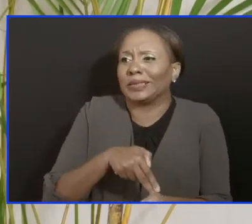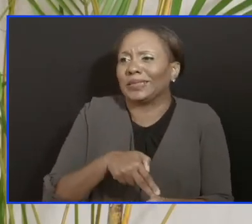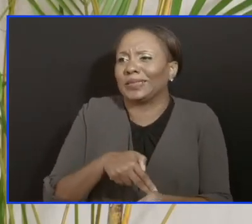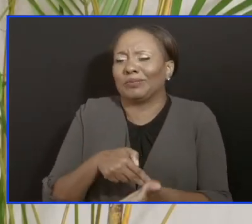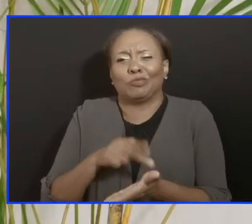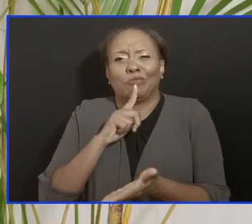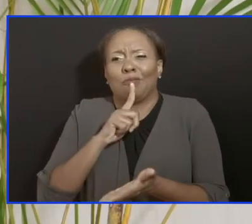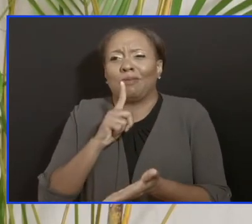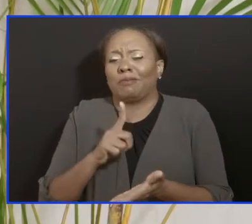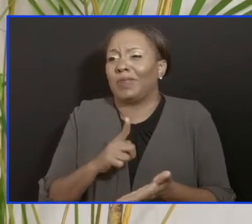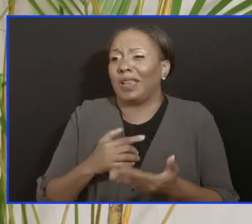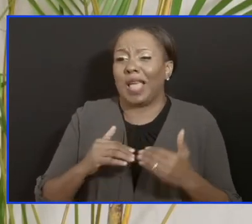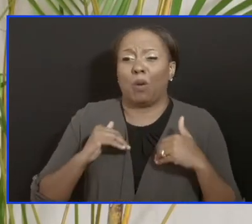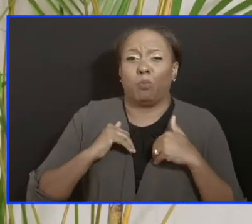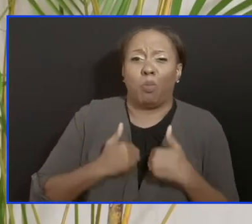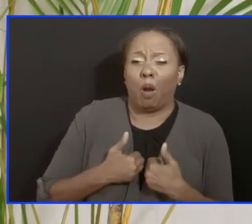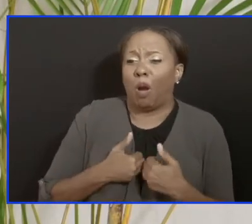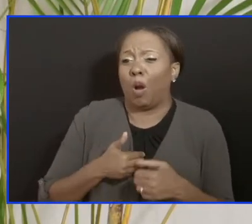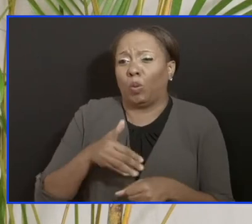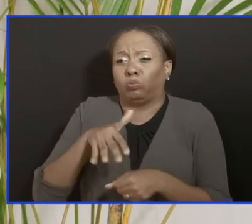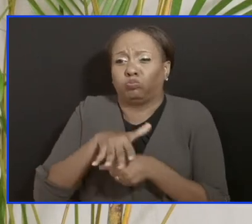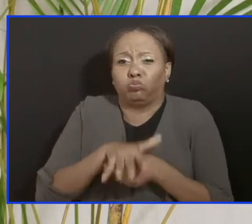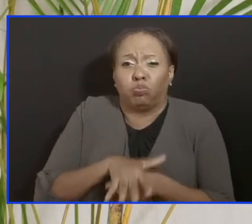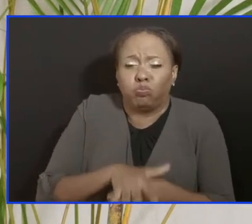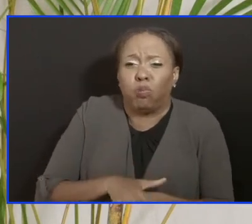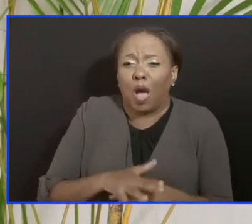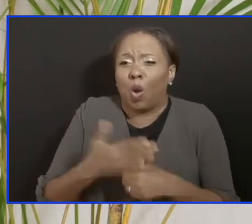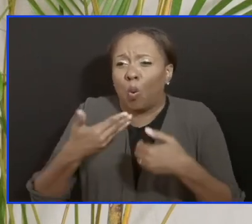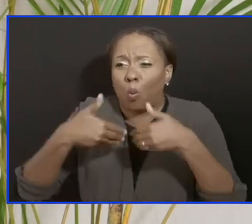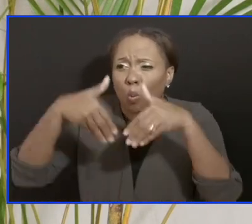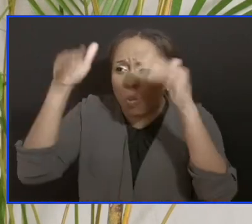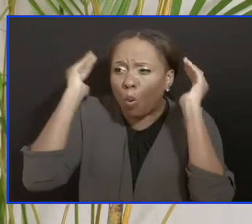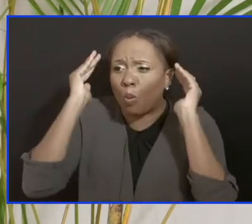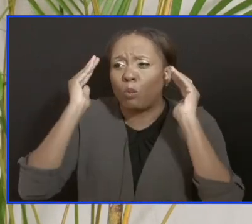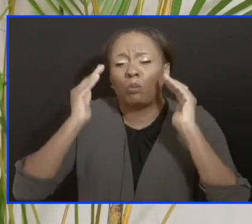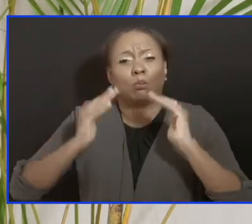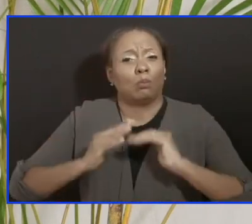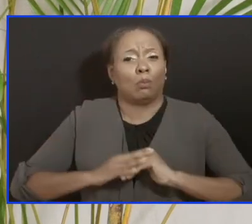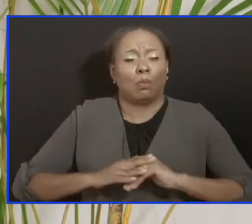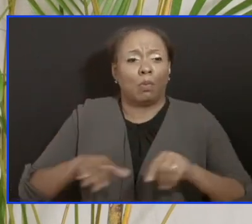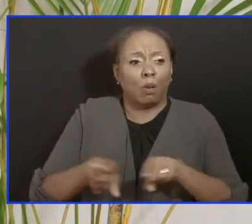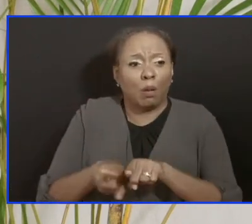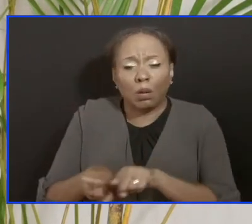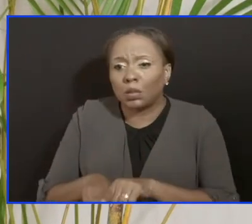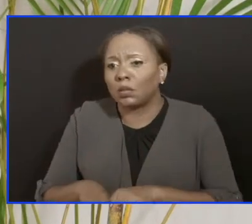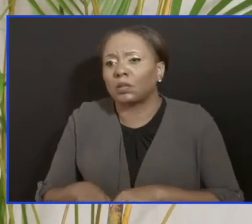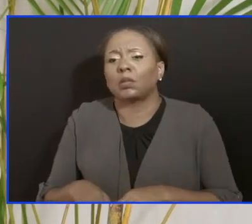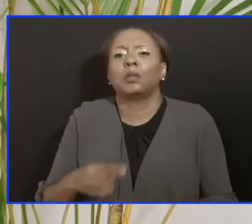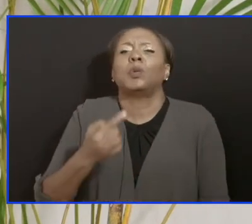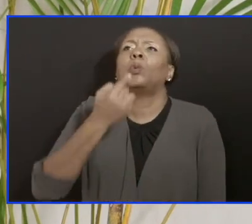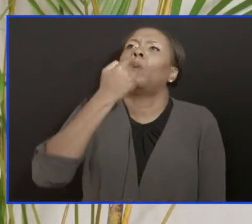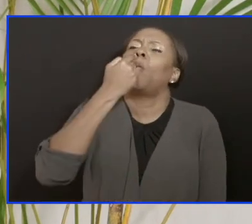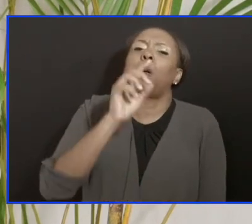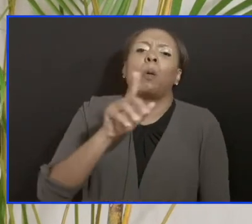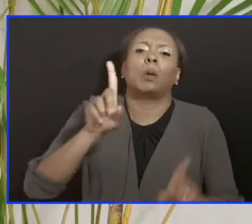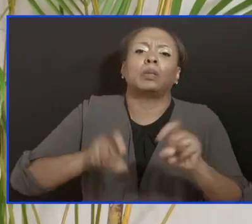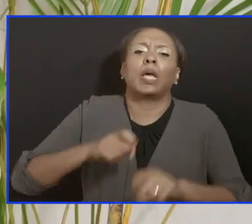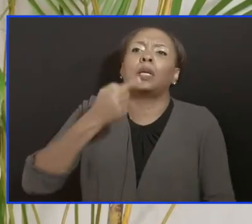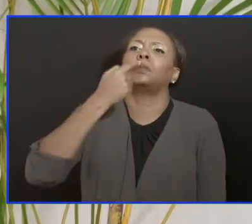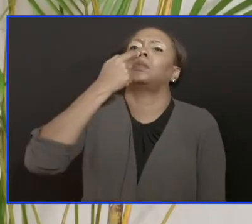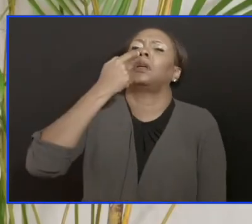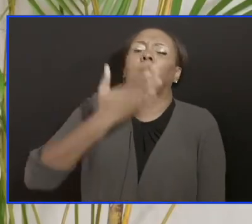we are experiencing. And also our material resources. We have to look at swabs and tests and